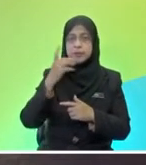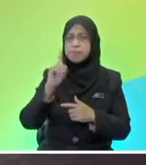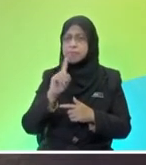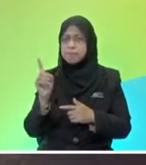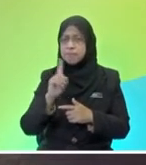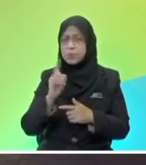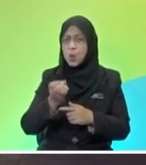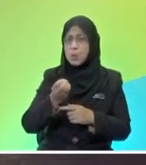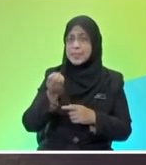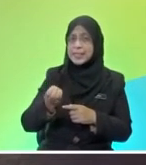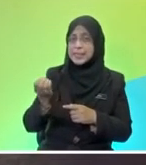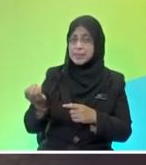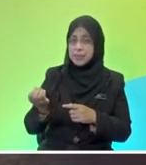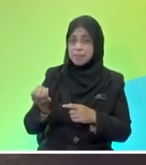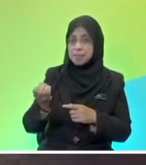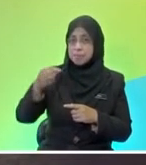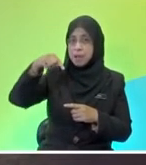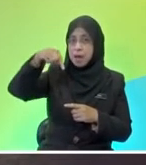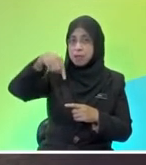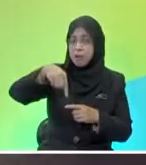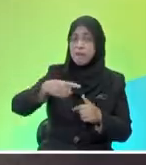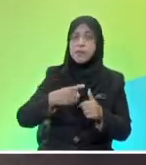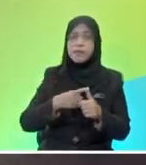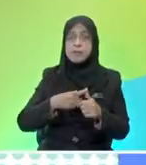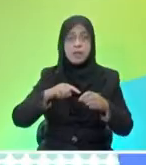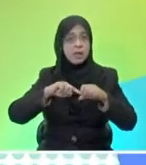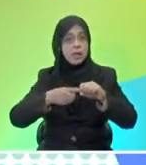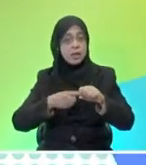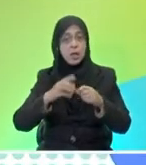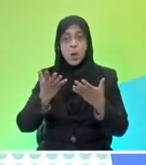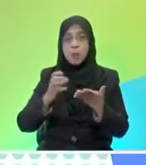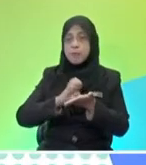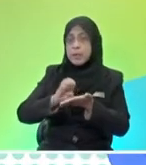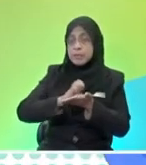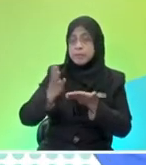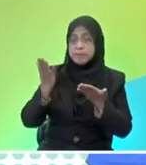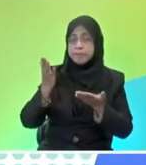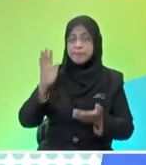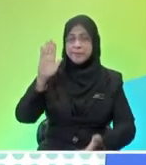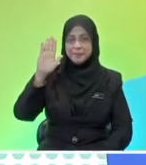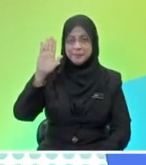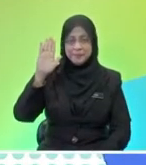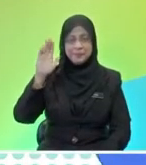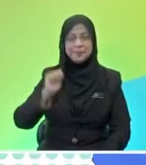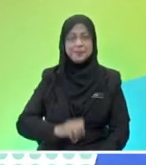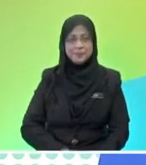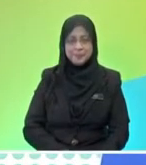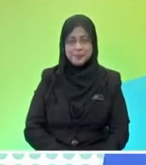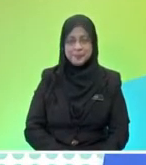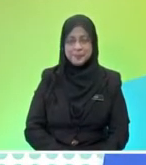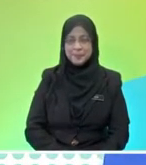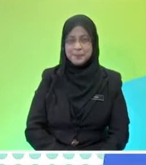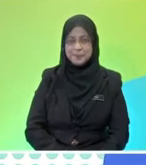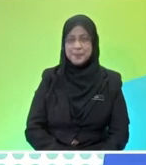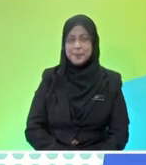object went down first? They raise their hands so quick. your hands up. All right. We have Shiva Anjali.